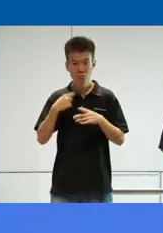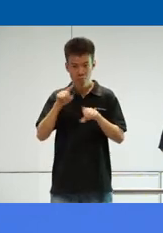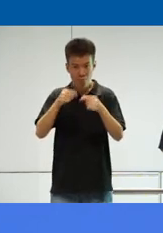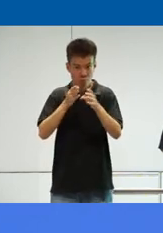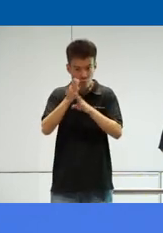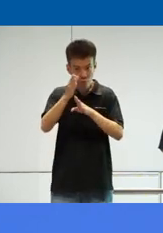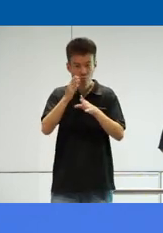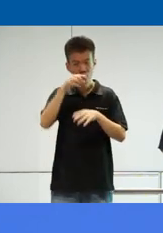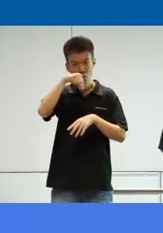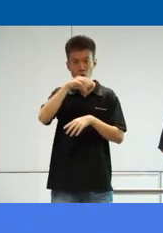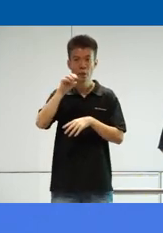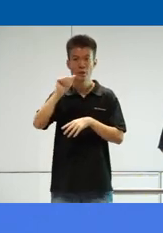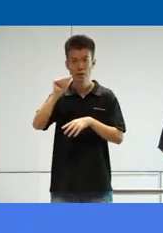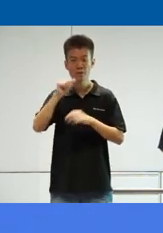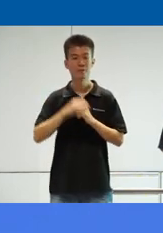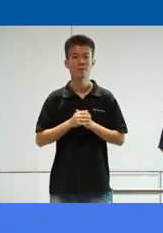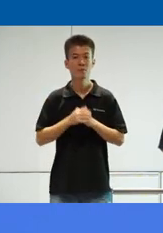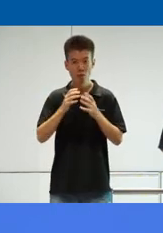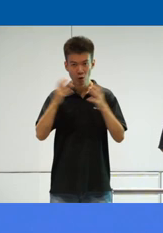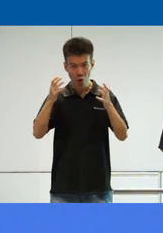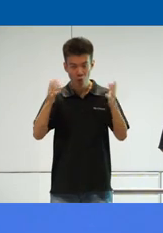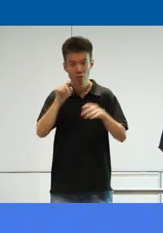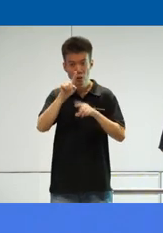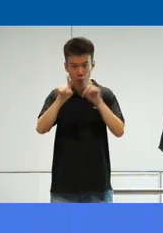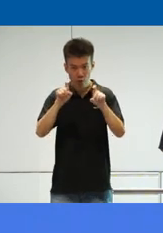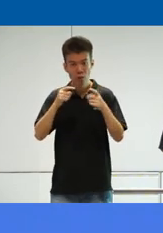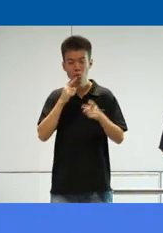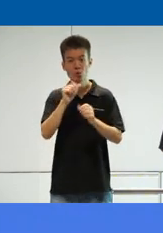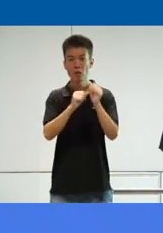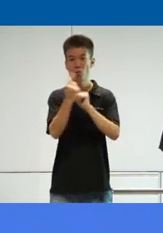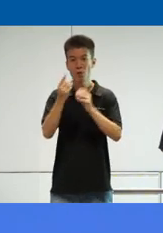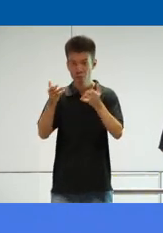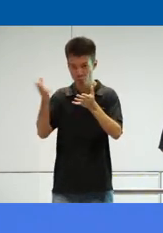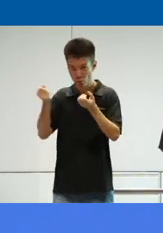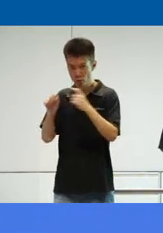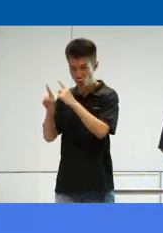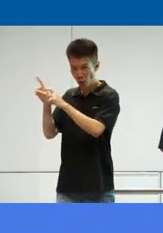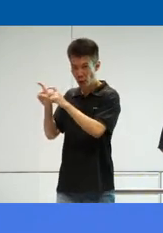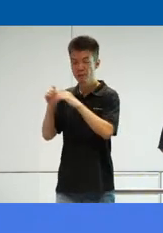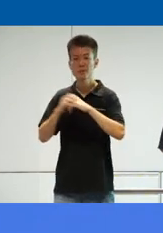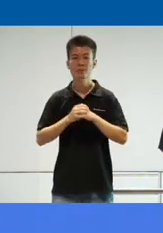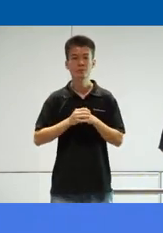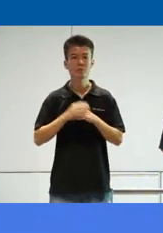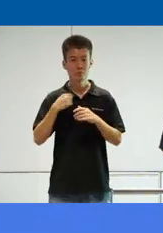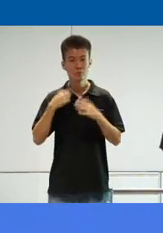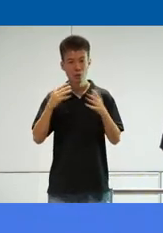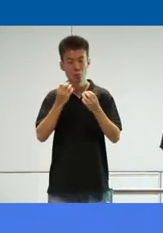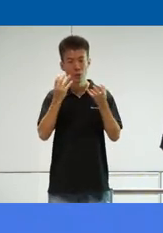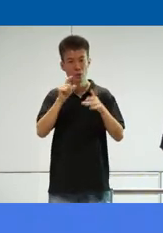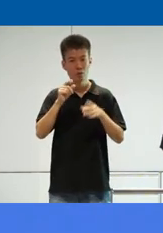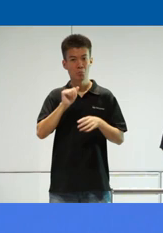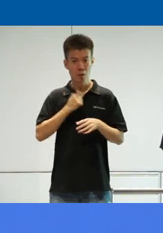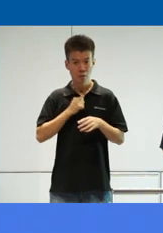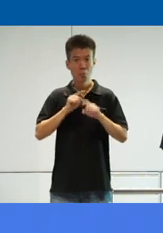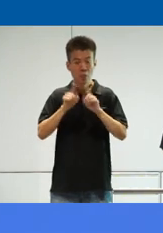to Q&A. There's a lot of questions that I'm sure everyone here would like to ask. And I have many questions myself.